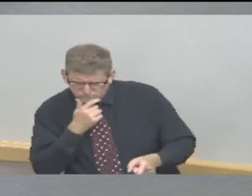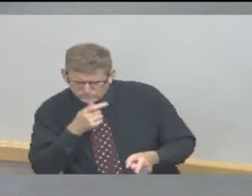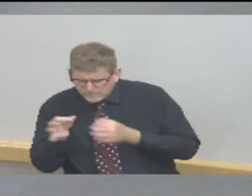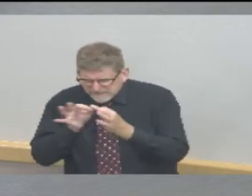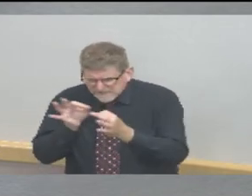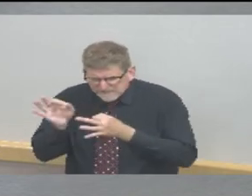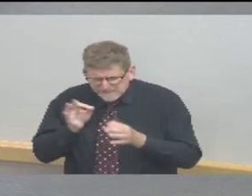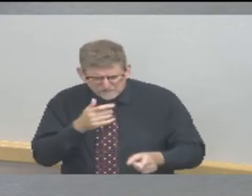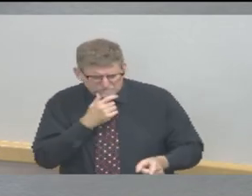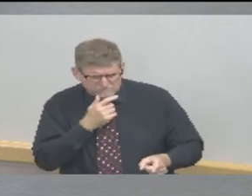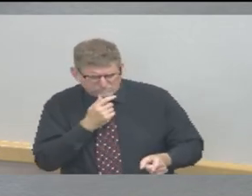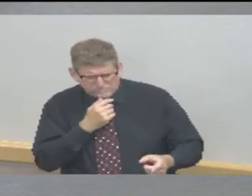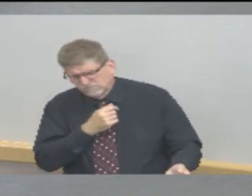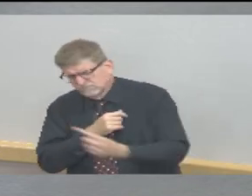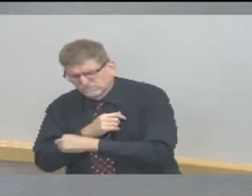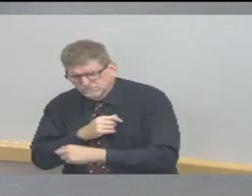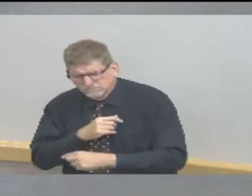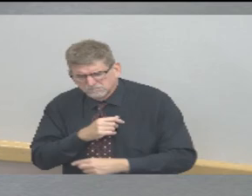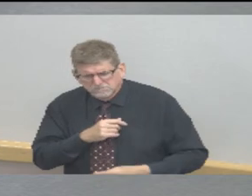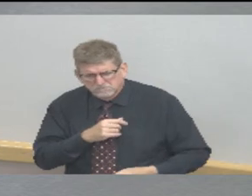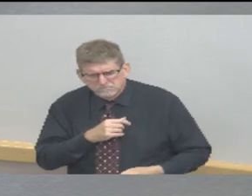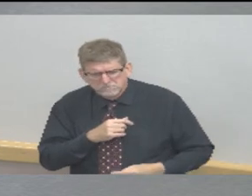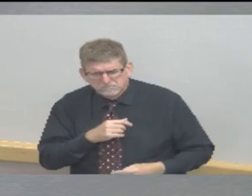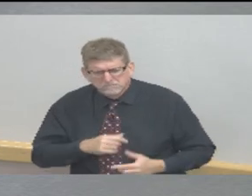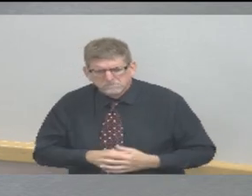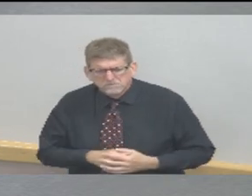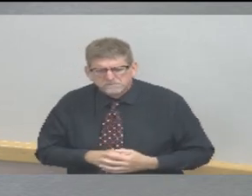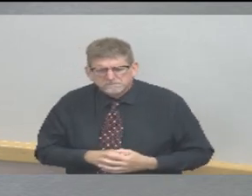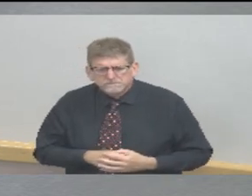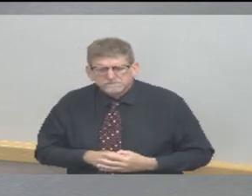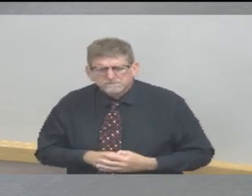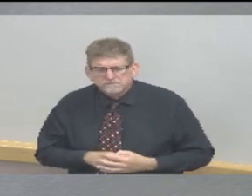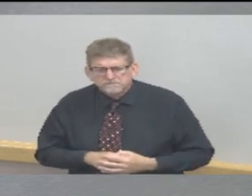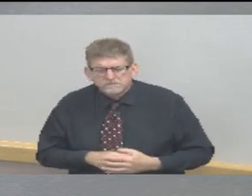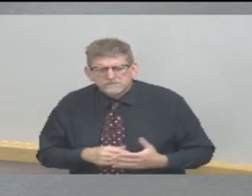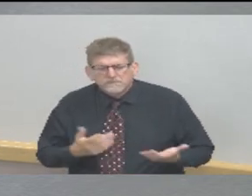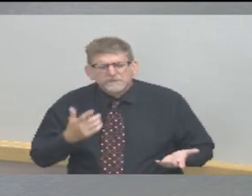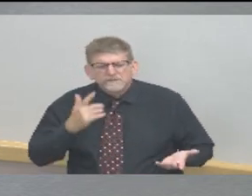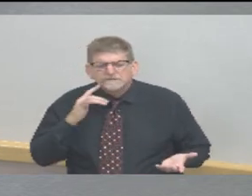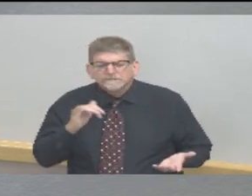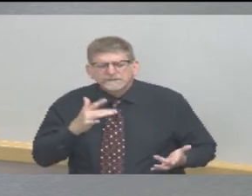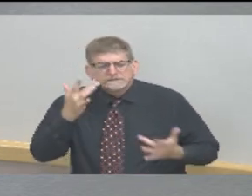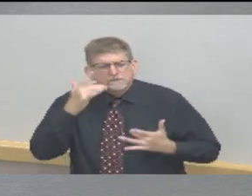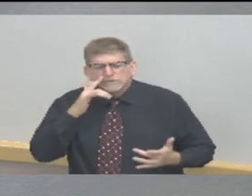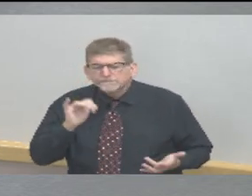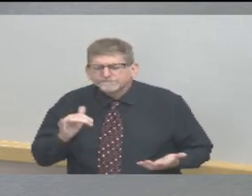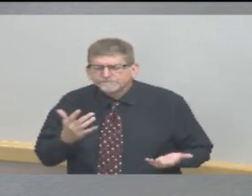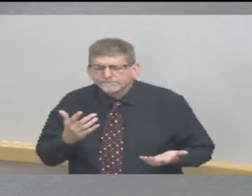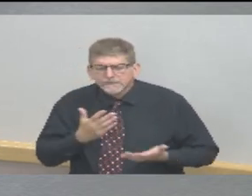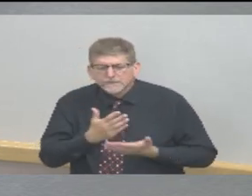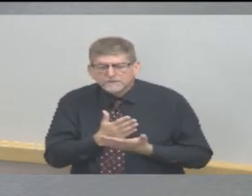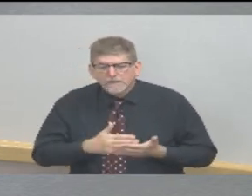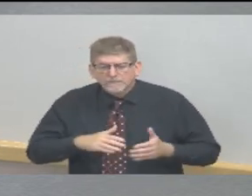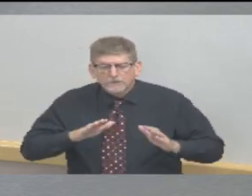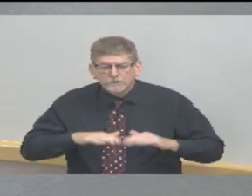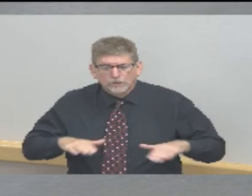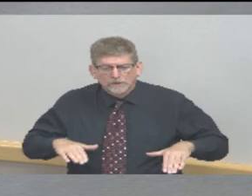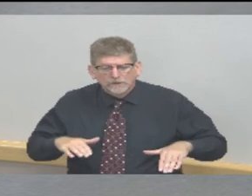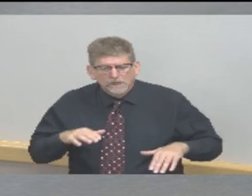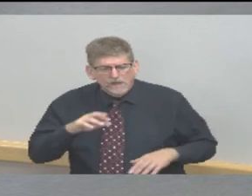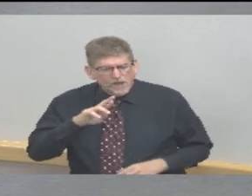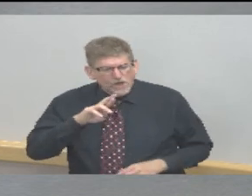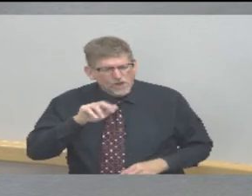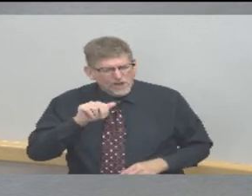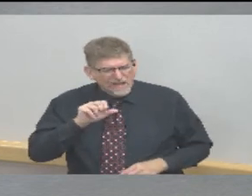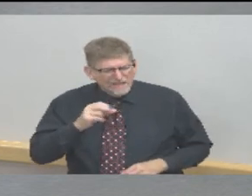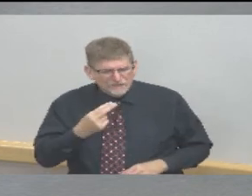Other symptoms that have been associated with it that would be visible to a parent would be some children or many children have rashes, but they